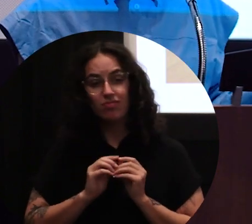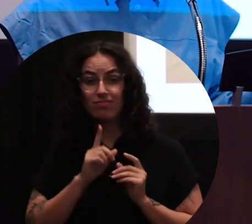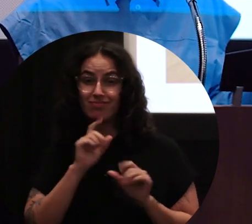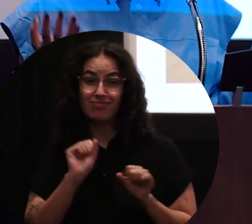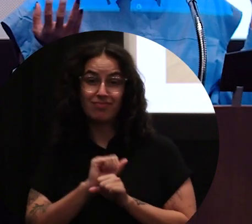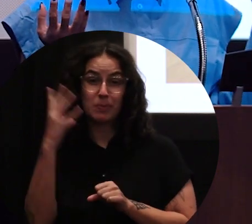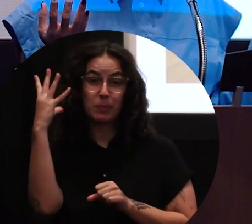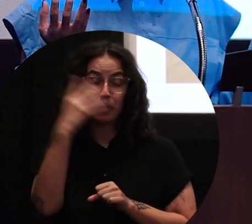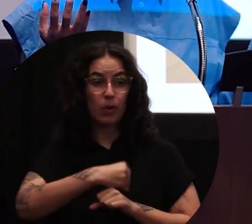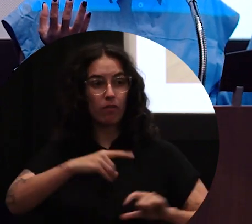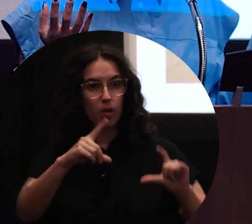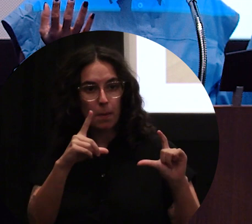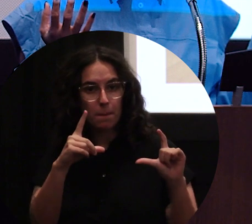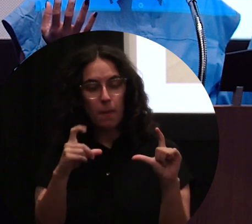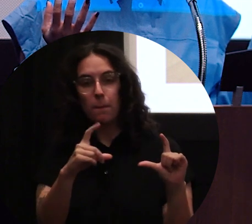photographed. And